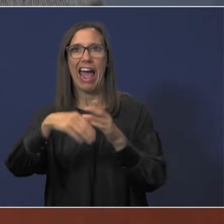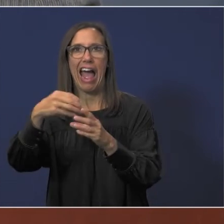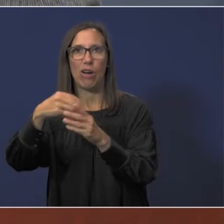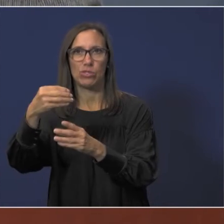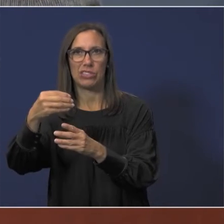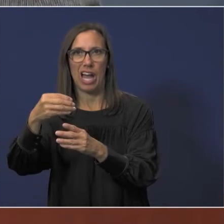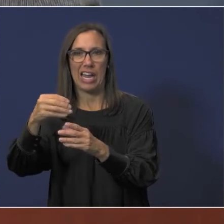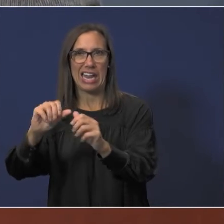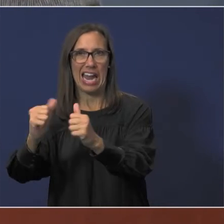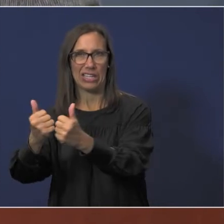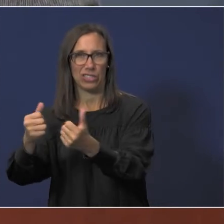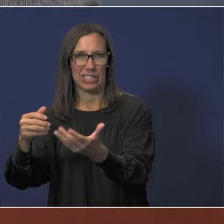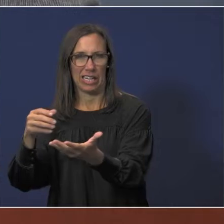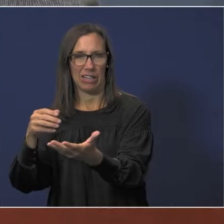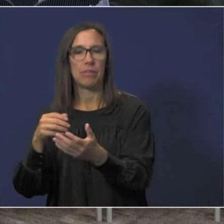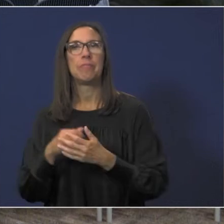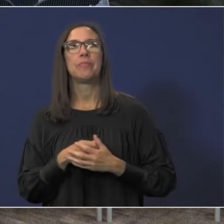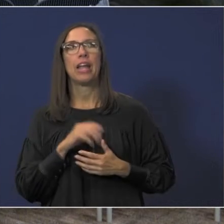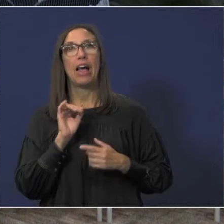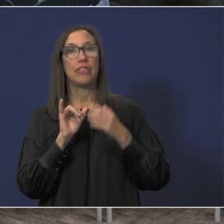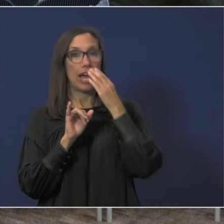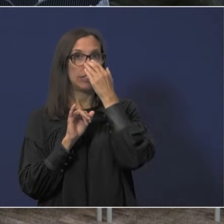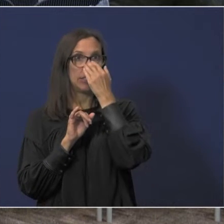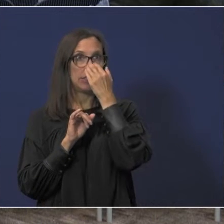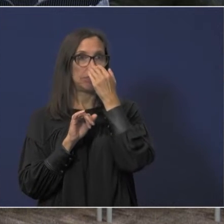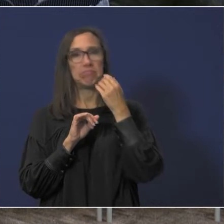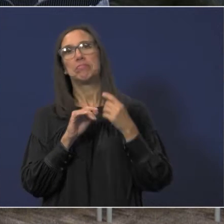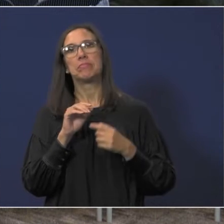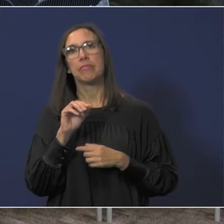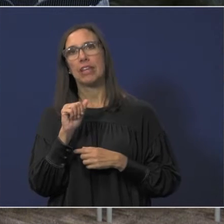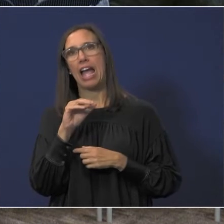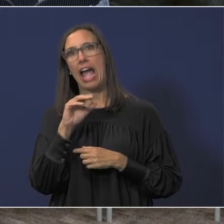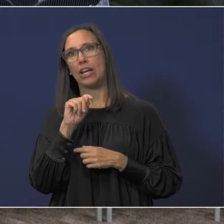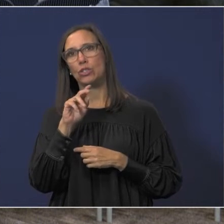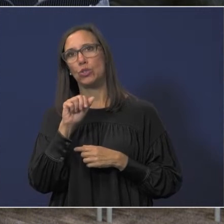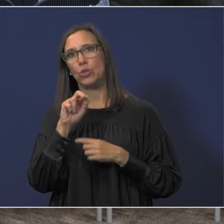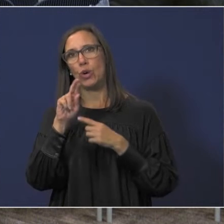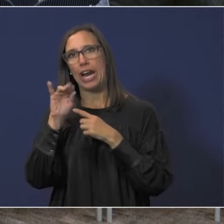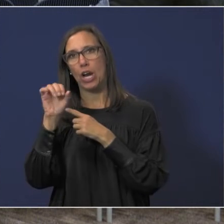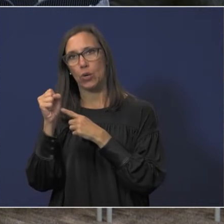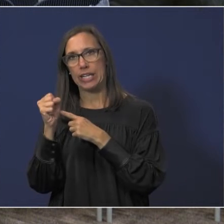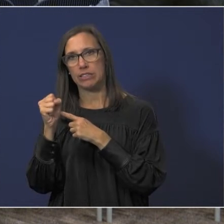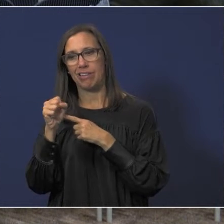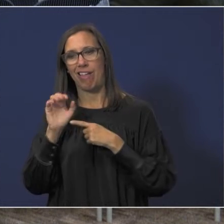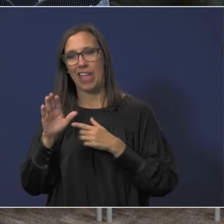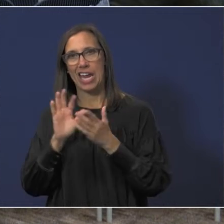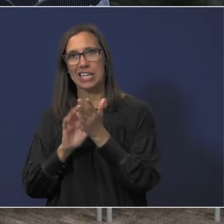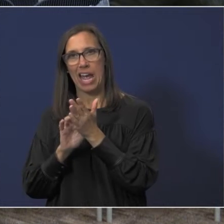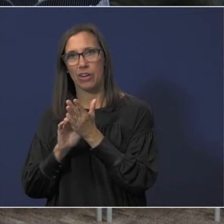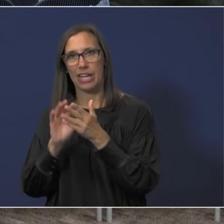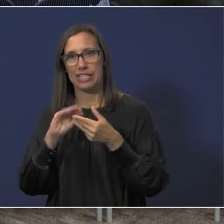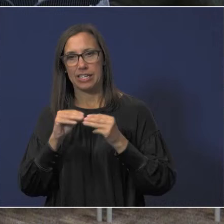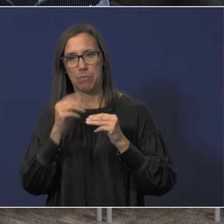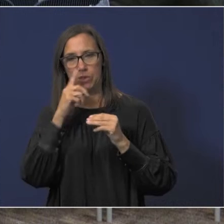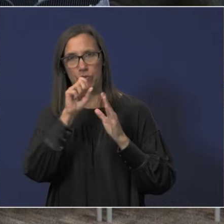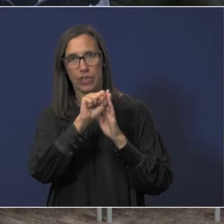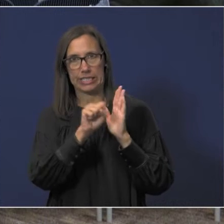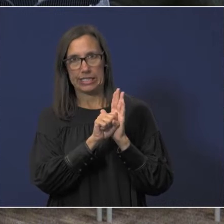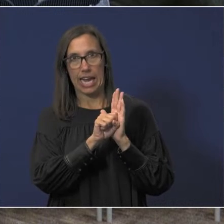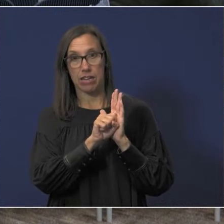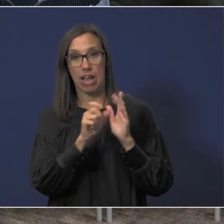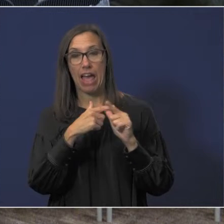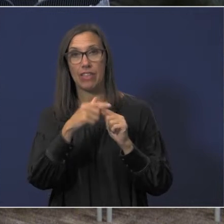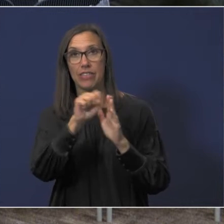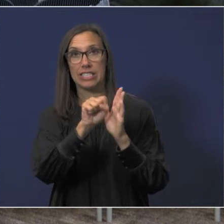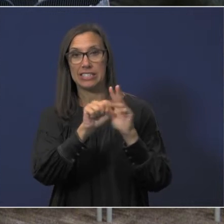entity it's actually um actuaries uh calculate those numbers for the state and then the